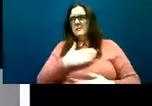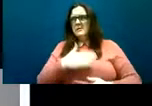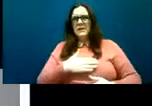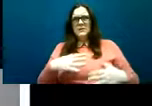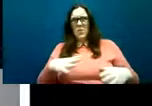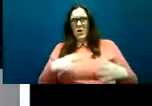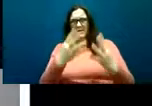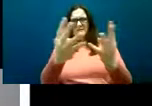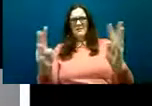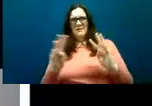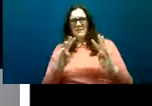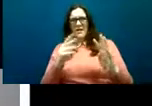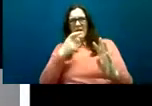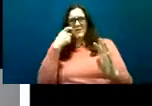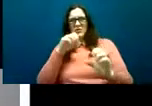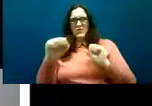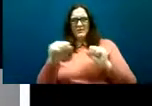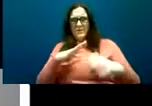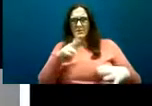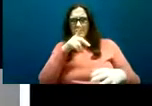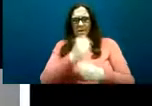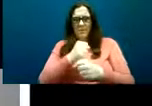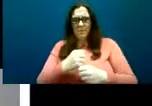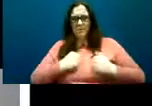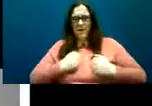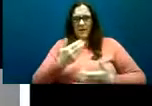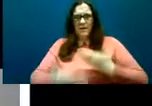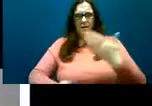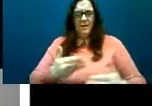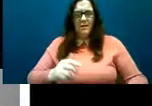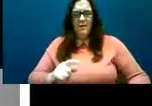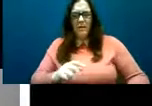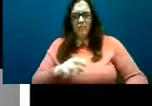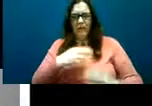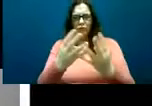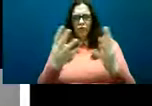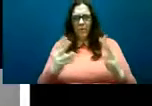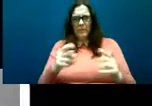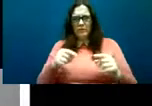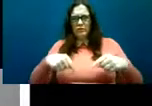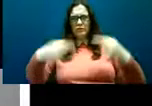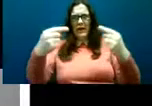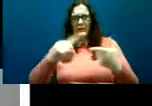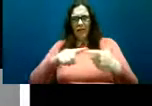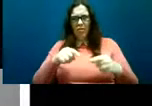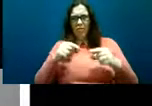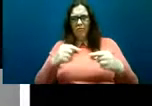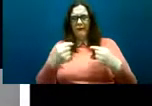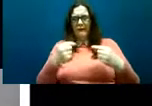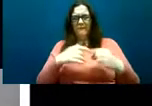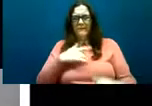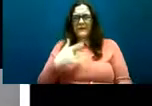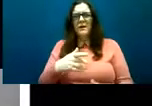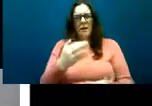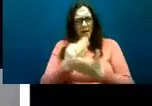with these kind of group contexts as is common to a lot of people with autism being expected to talk about their